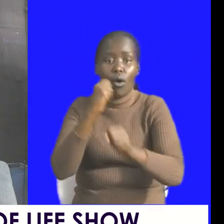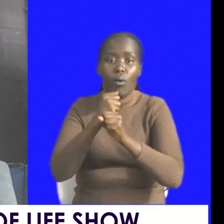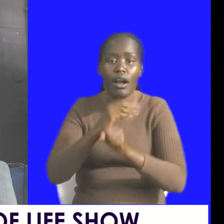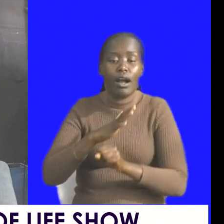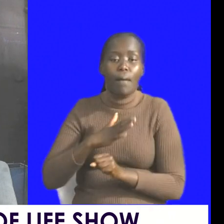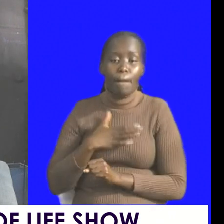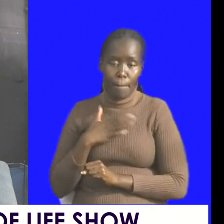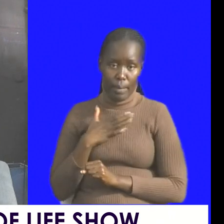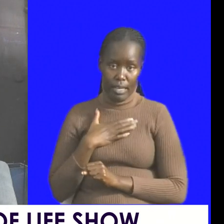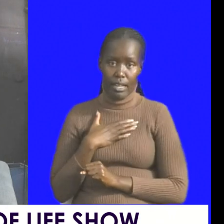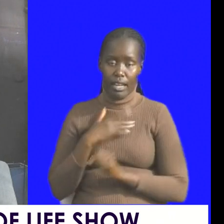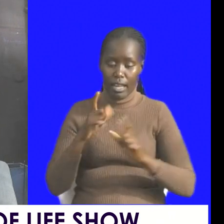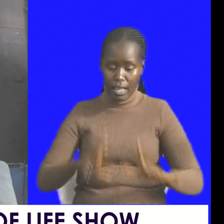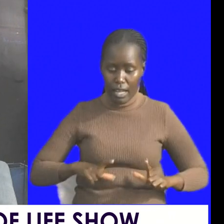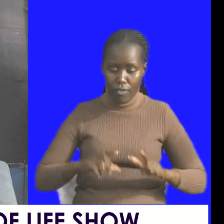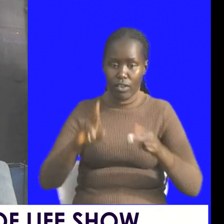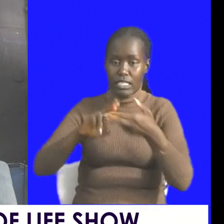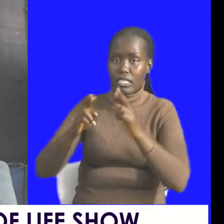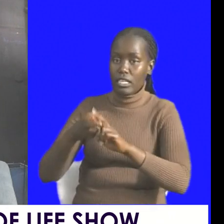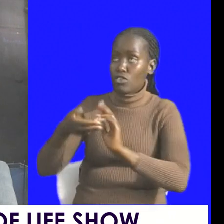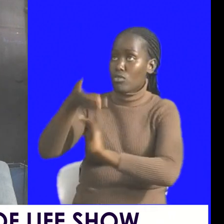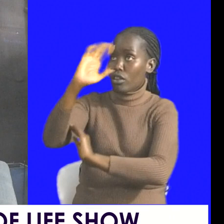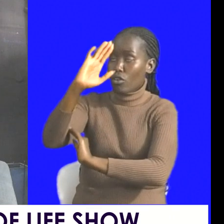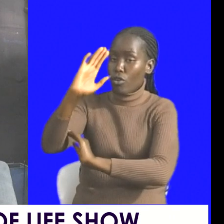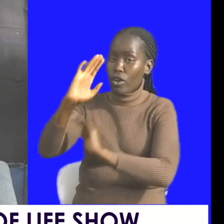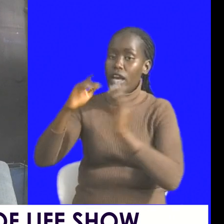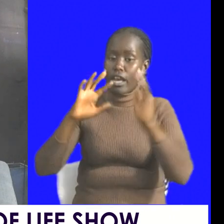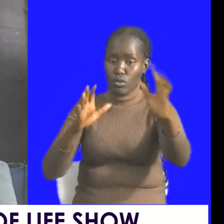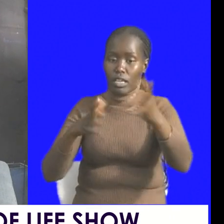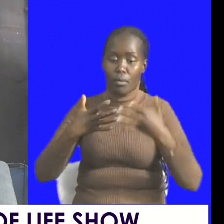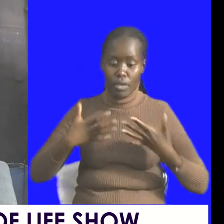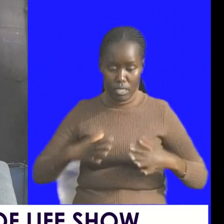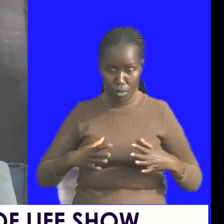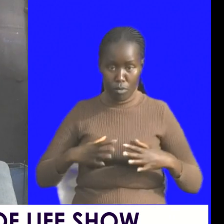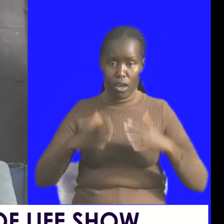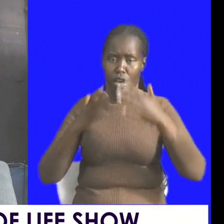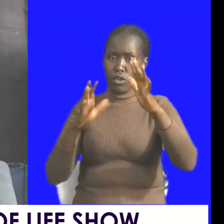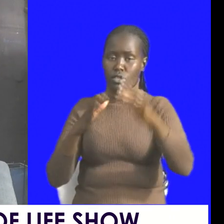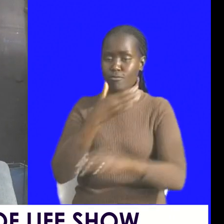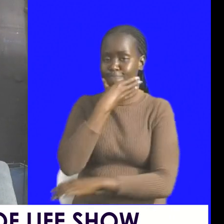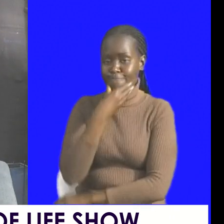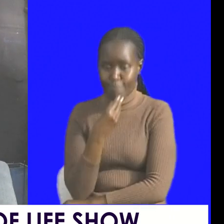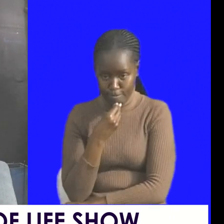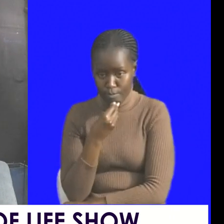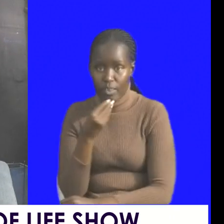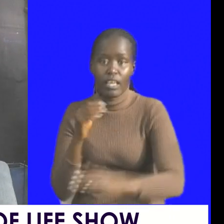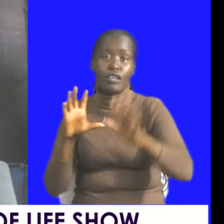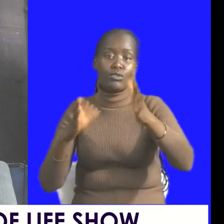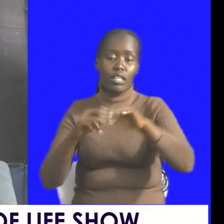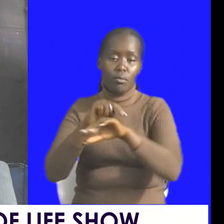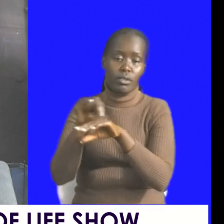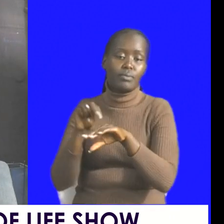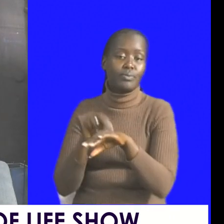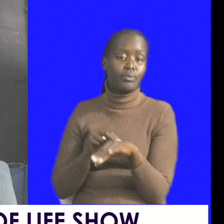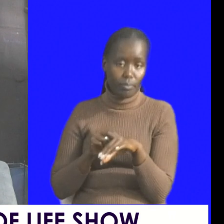related to god and to prayer and just to celebrate people and to celebrate family and to celebrate nations